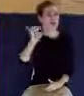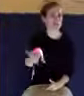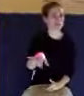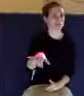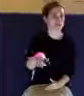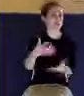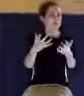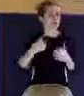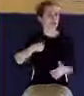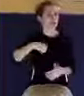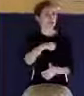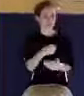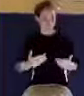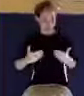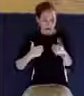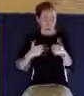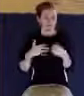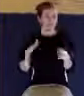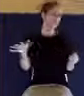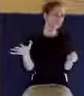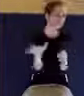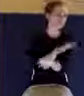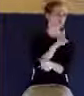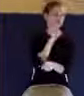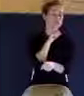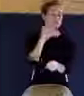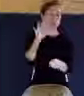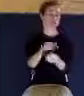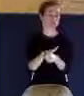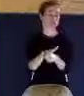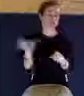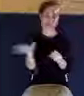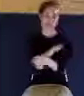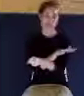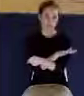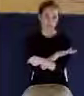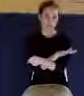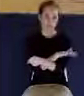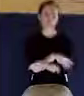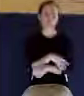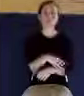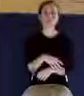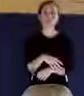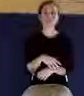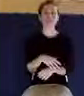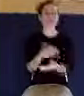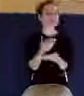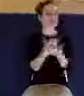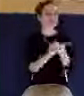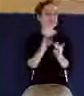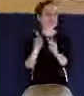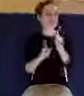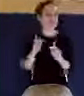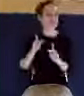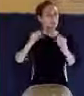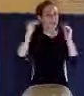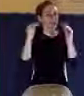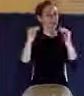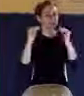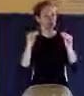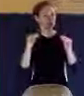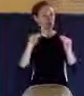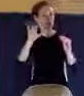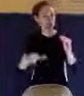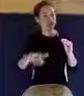absolute assurance. Now, there are some, surprisingly, that teach that this is not available in this life.